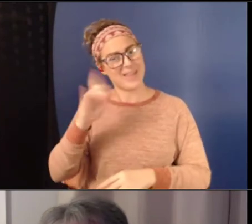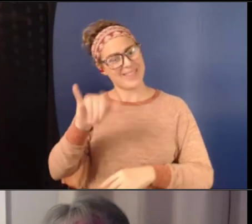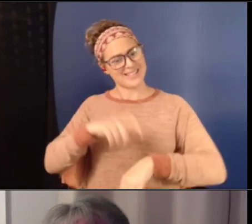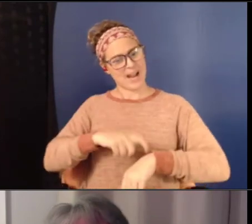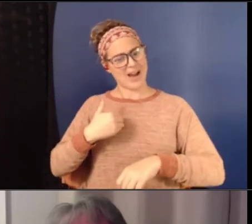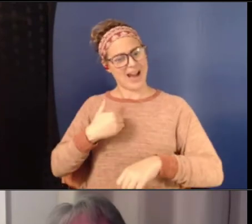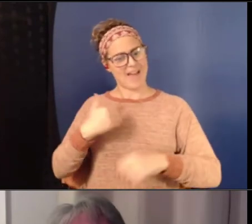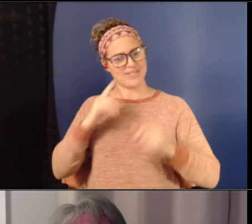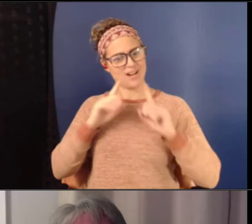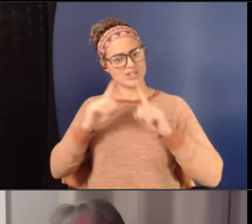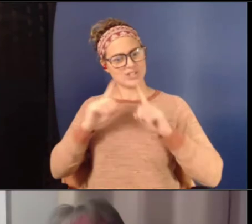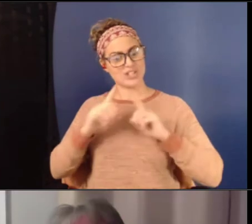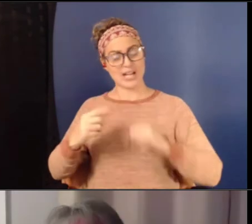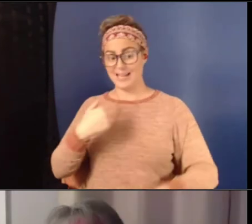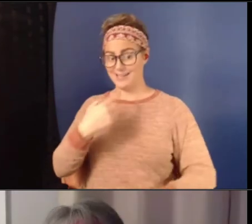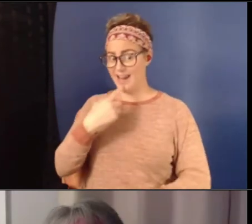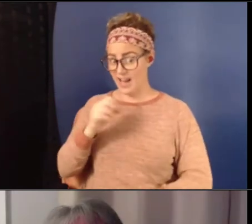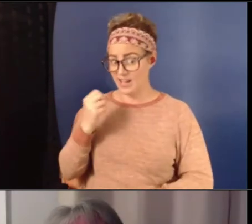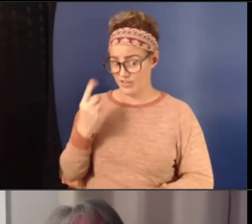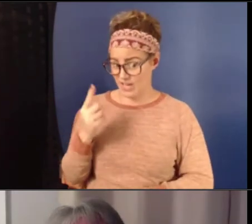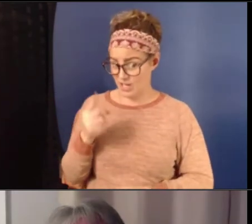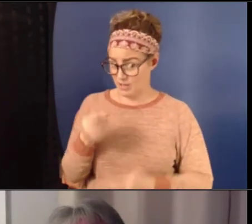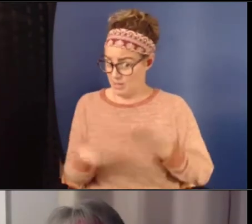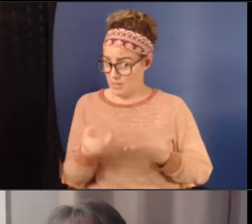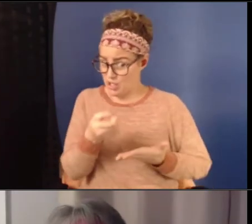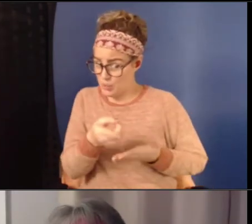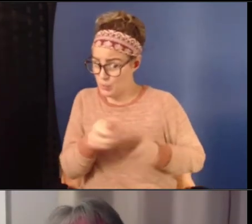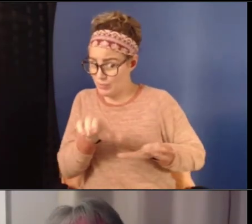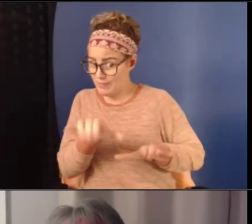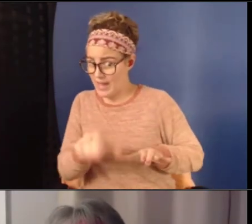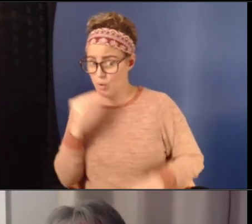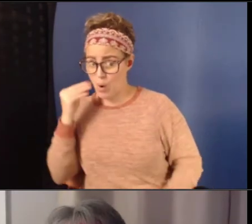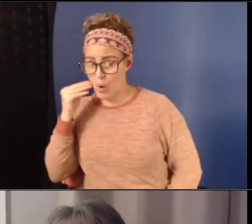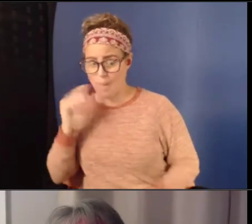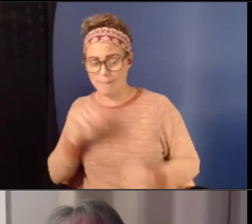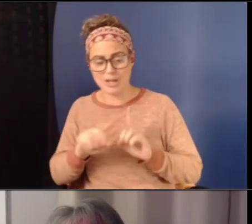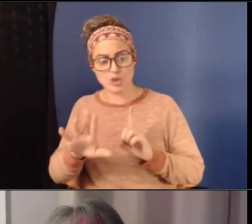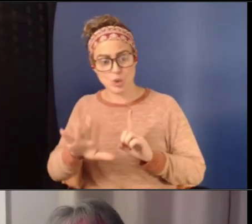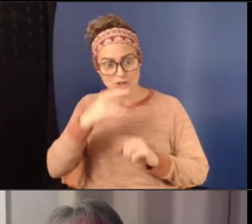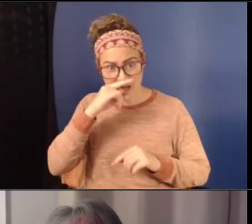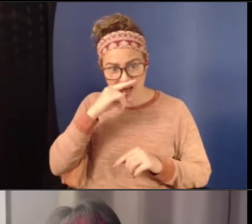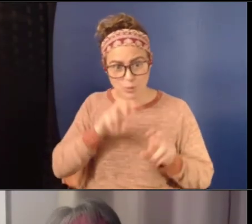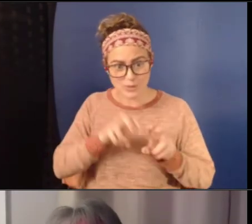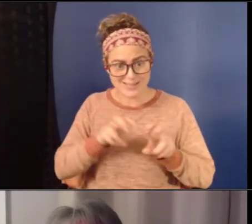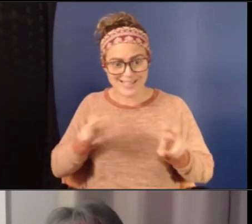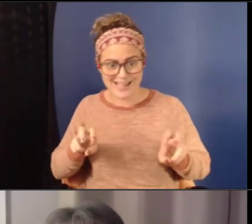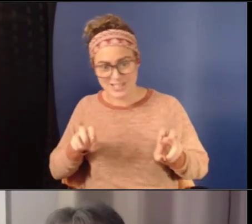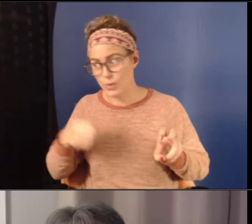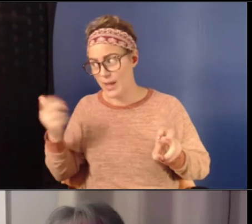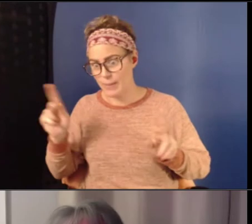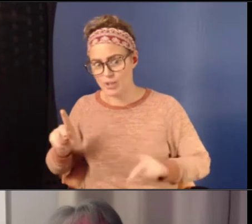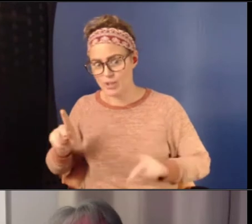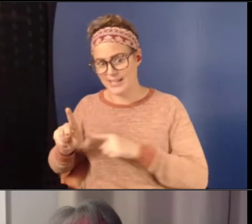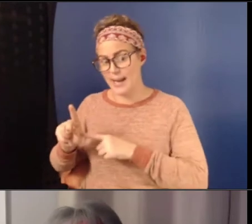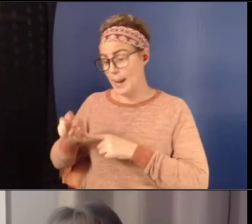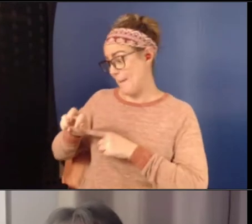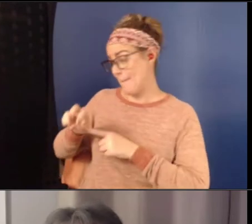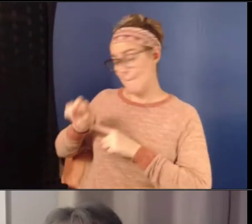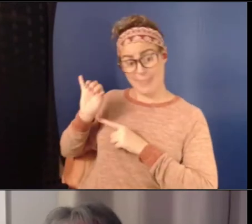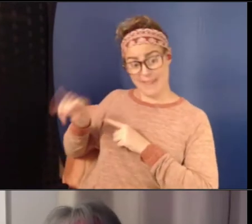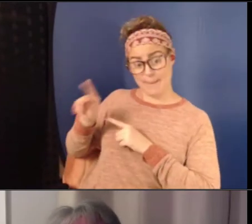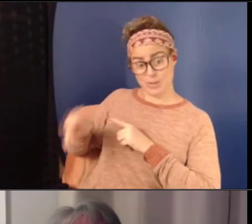say that I understand, okay, you might do this in your home, but your child is going to be sitting next to someone that may not have that messaging.